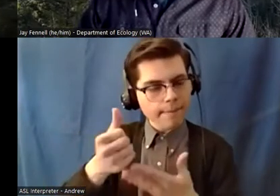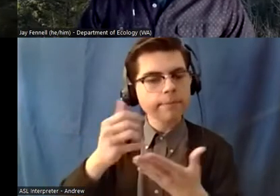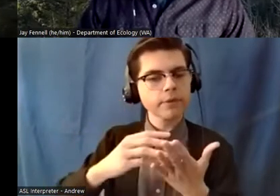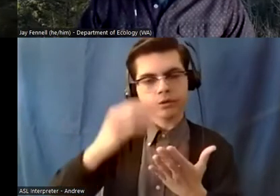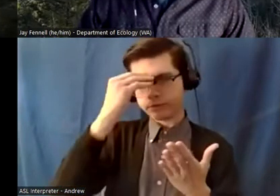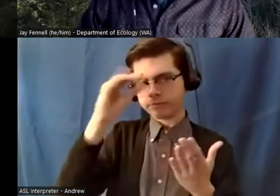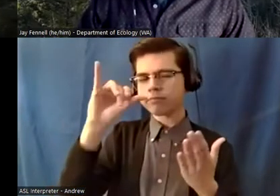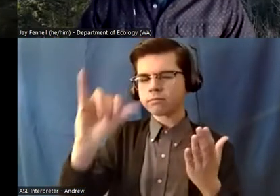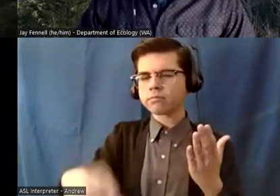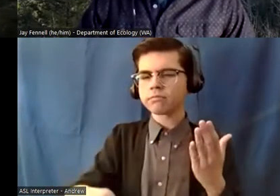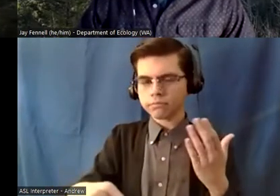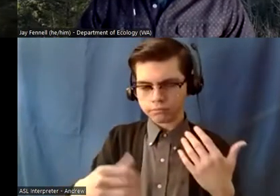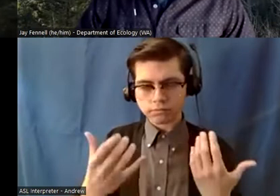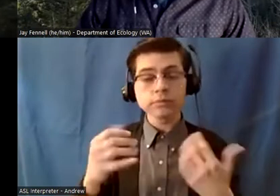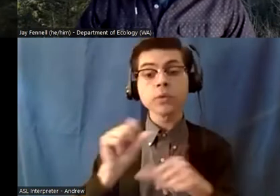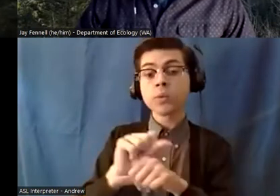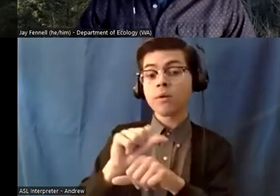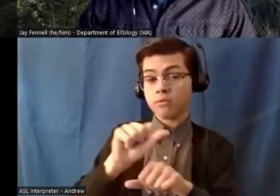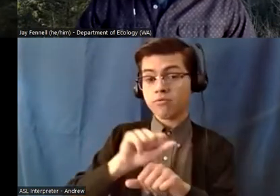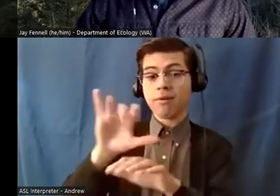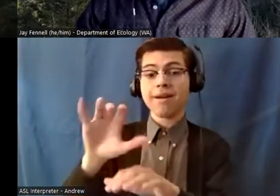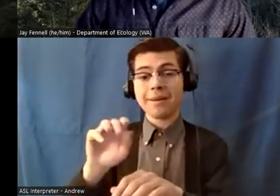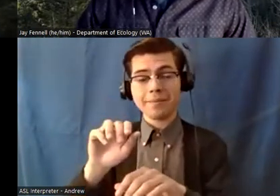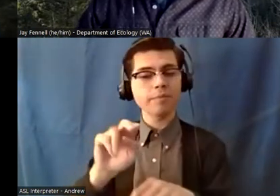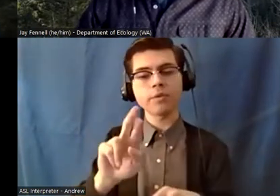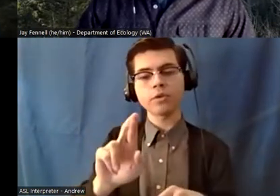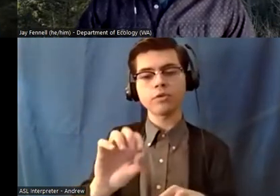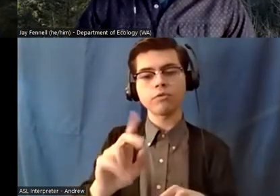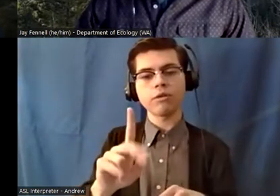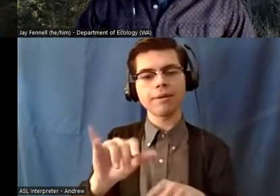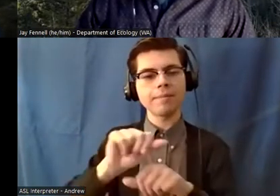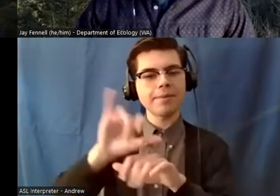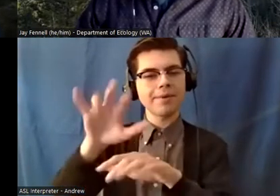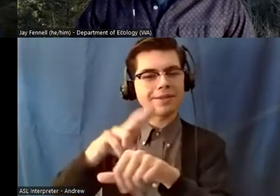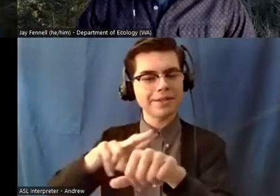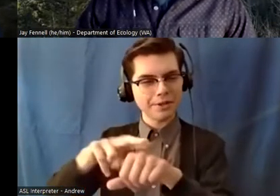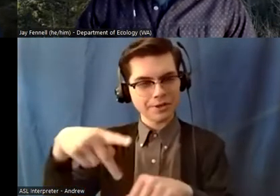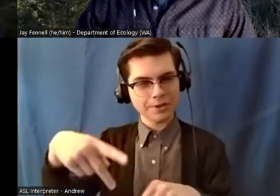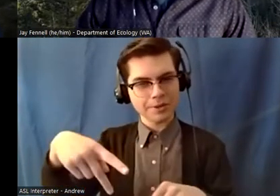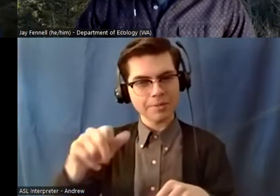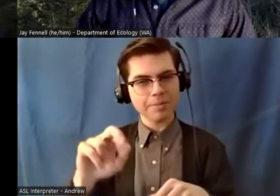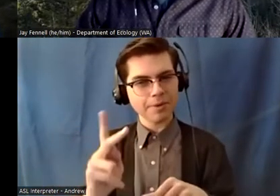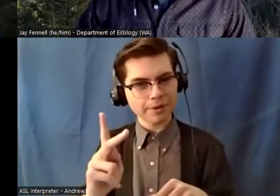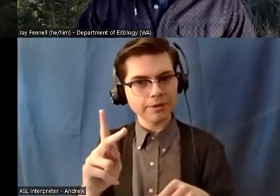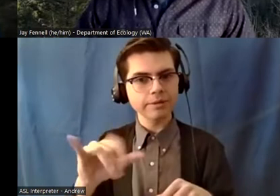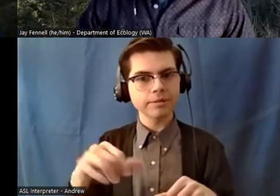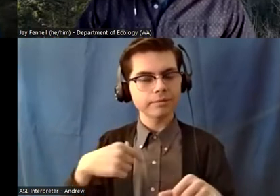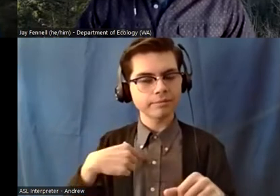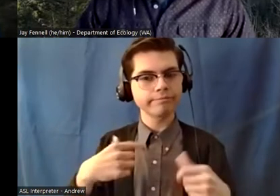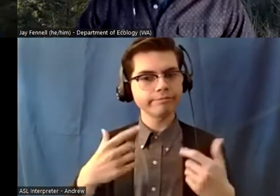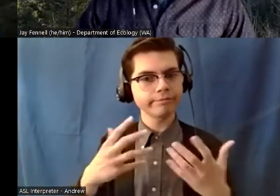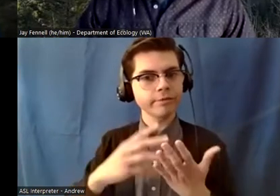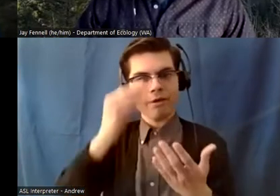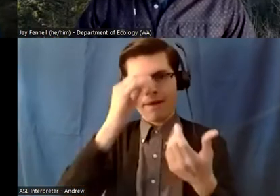mountain uh national park that was definitely a crash course in uh living the kind of rugged trail crew lifestyle